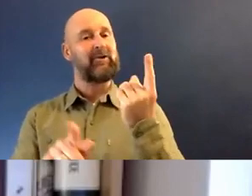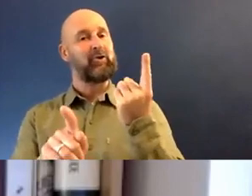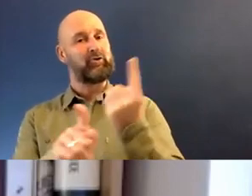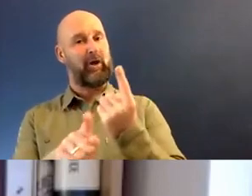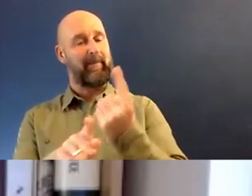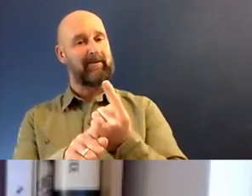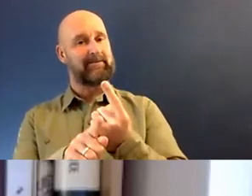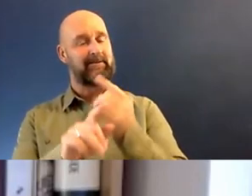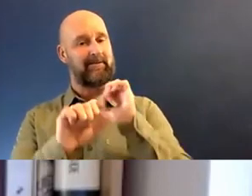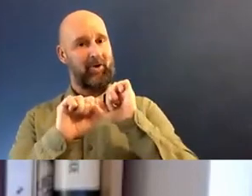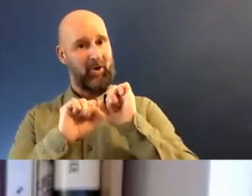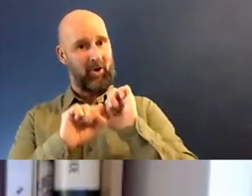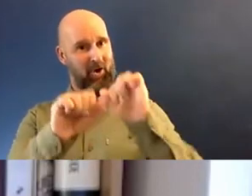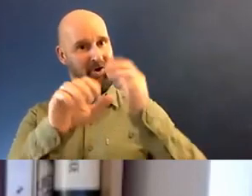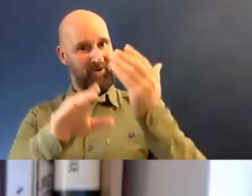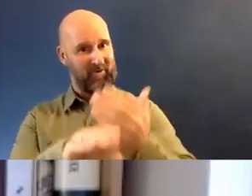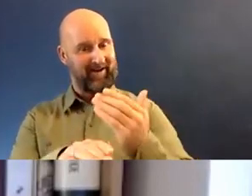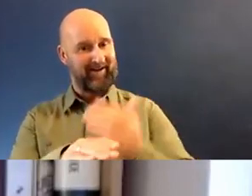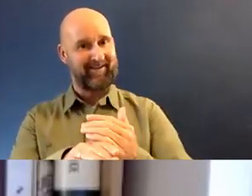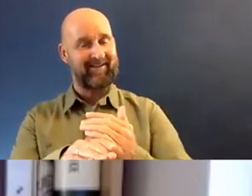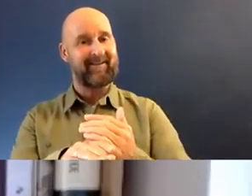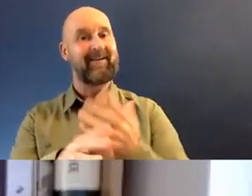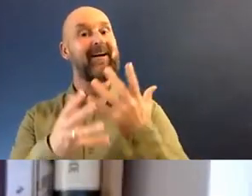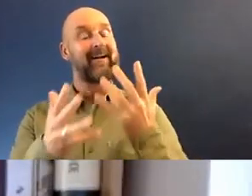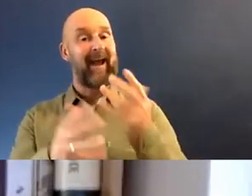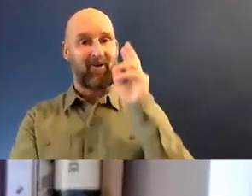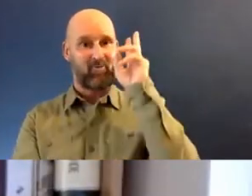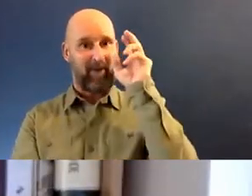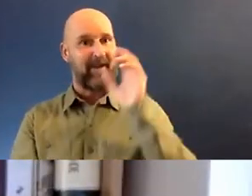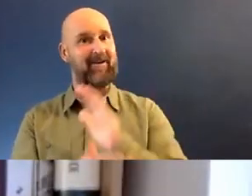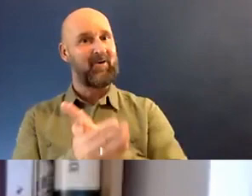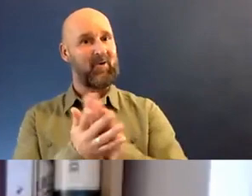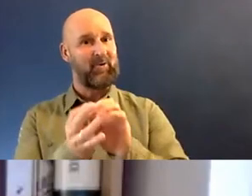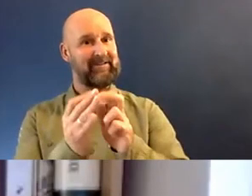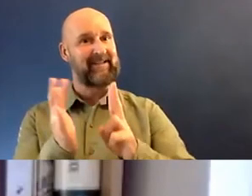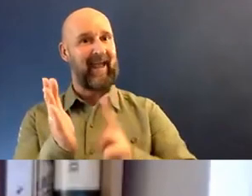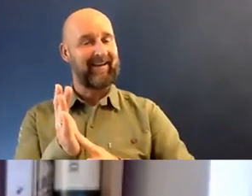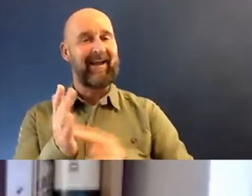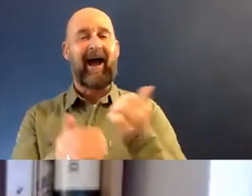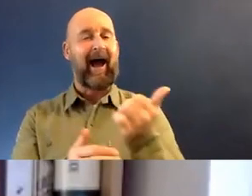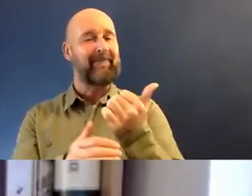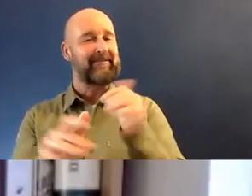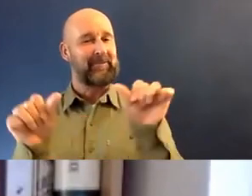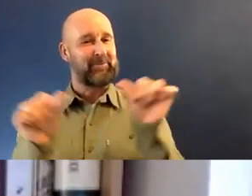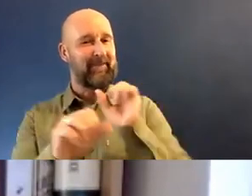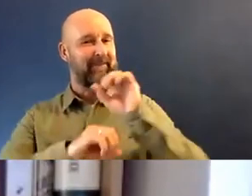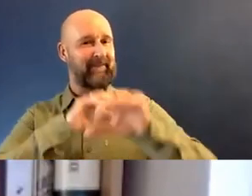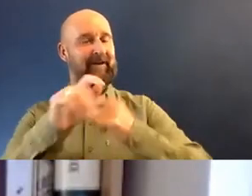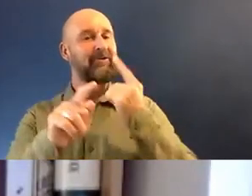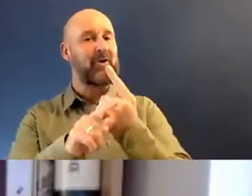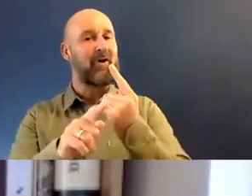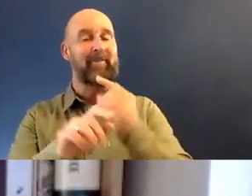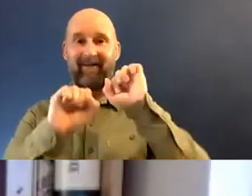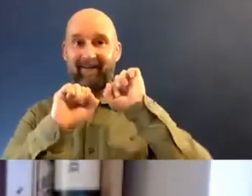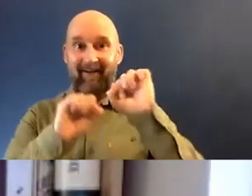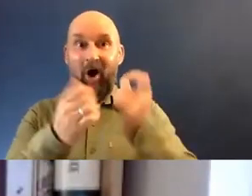about her work. So we're going to go to Rabia Hussain. You've heard me say a little bit about what she has done, but now it's an